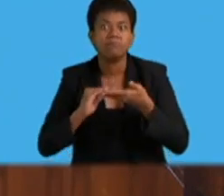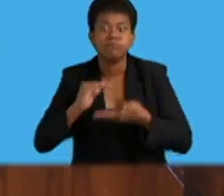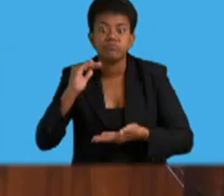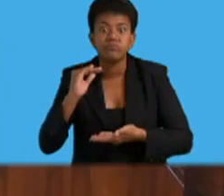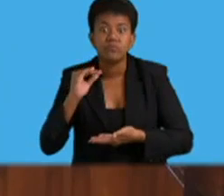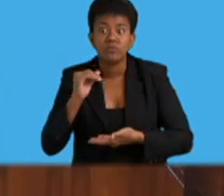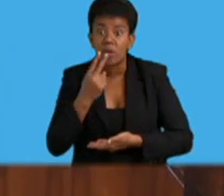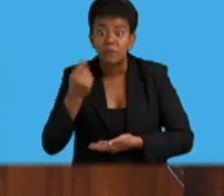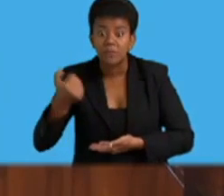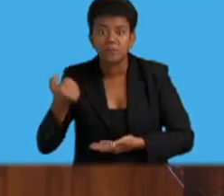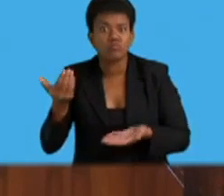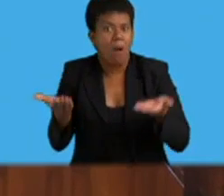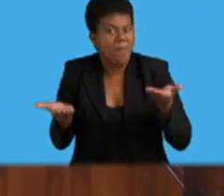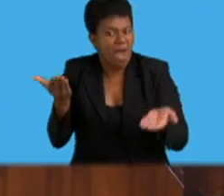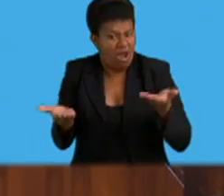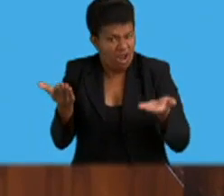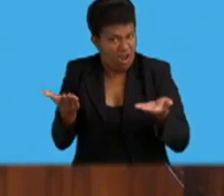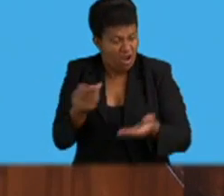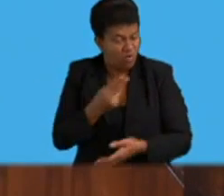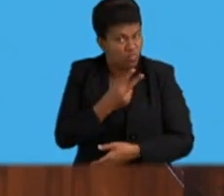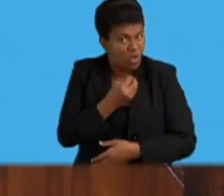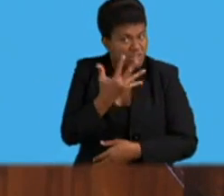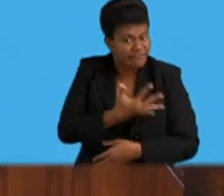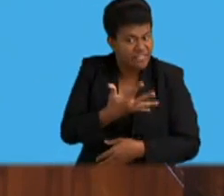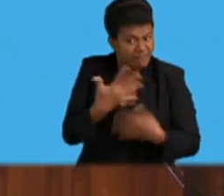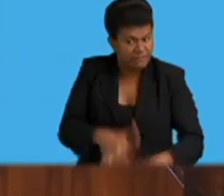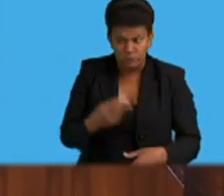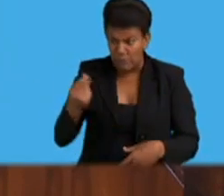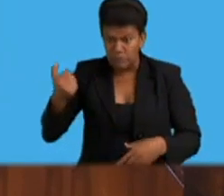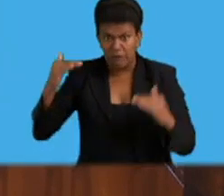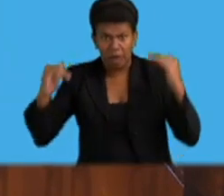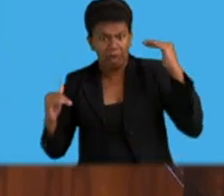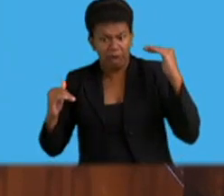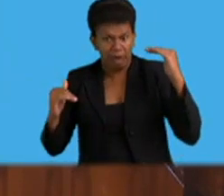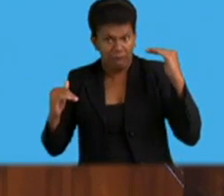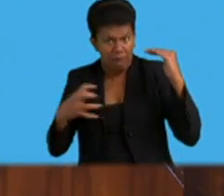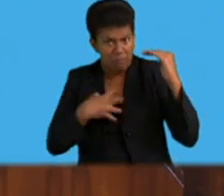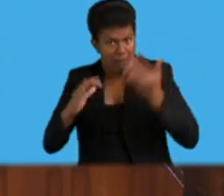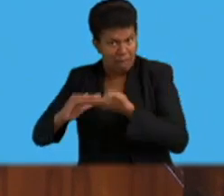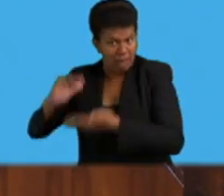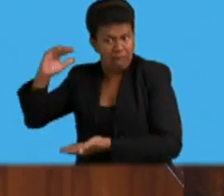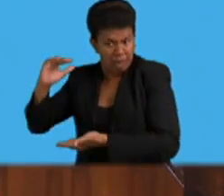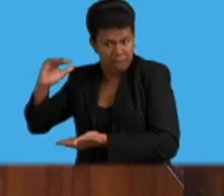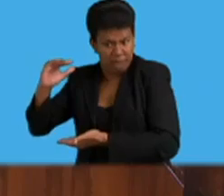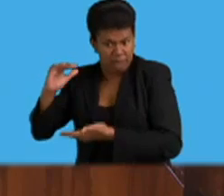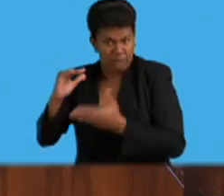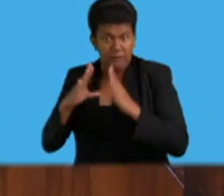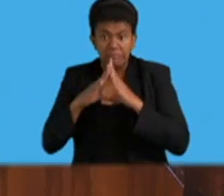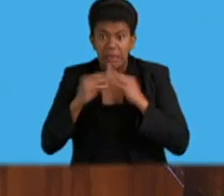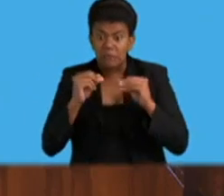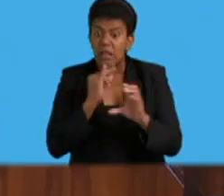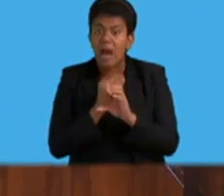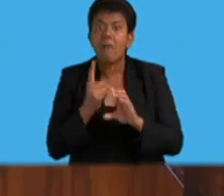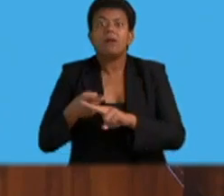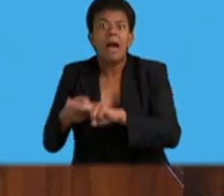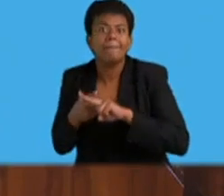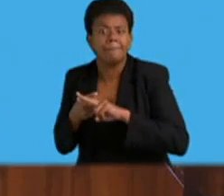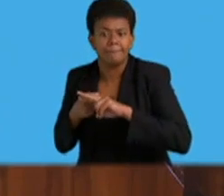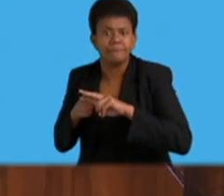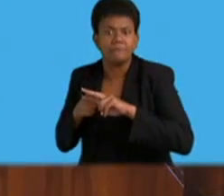compared to the previous year. The offences include rape increases by